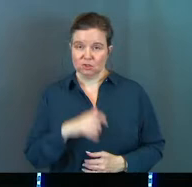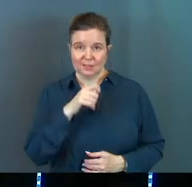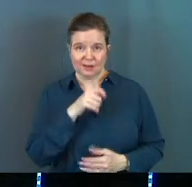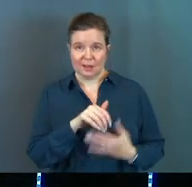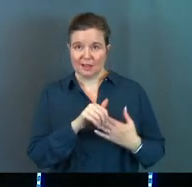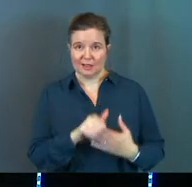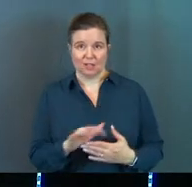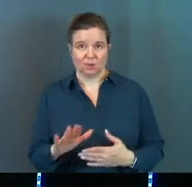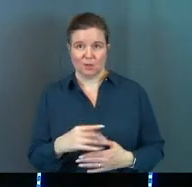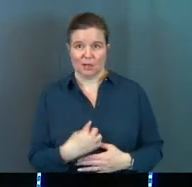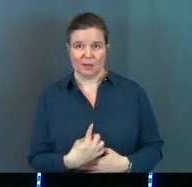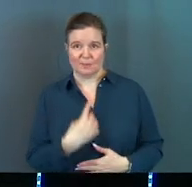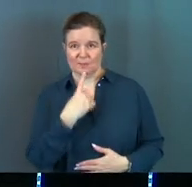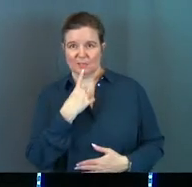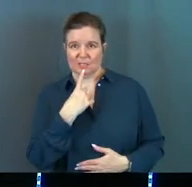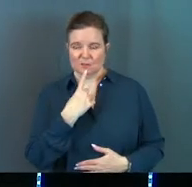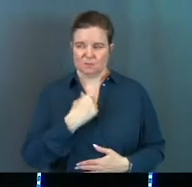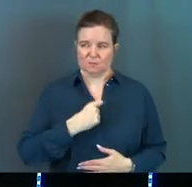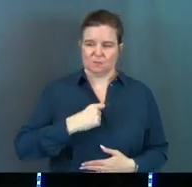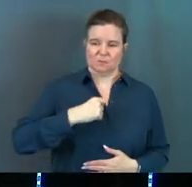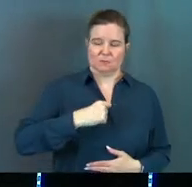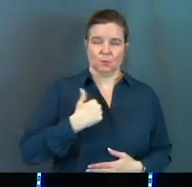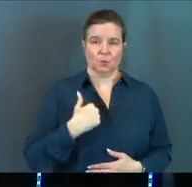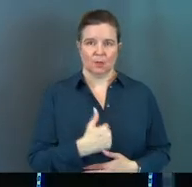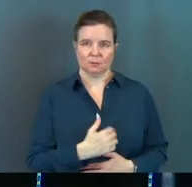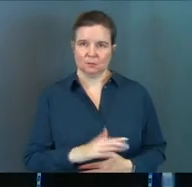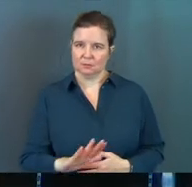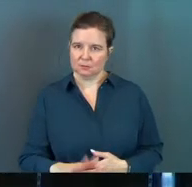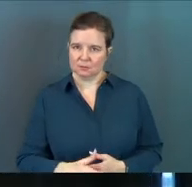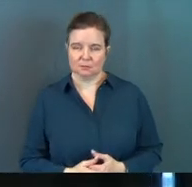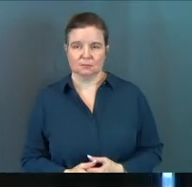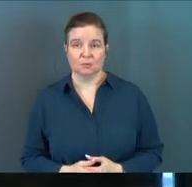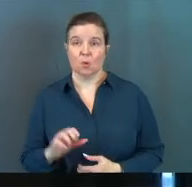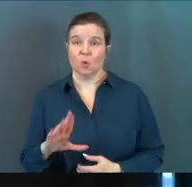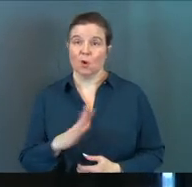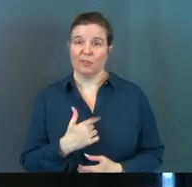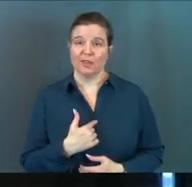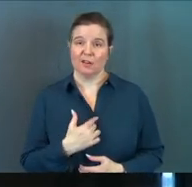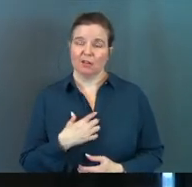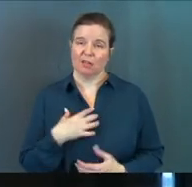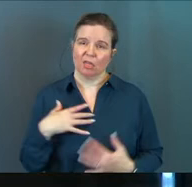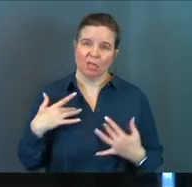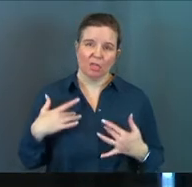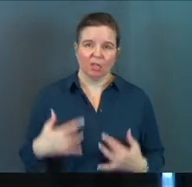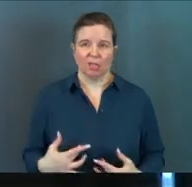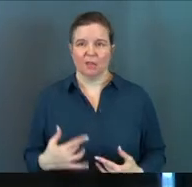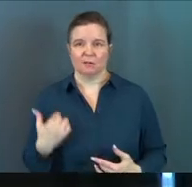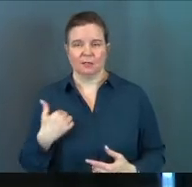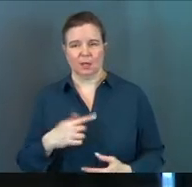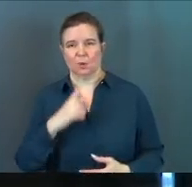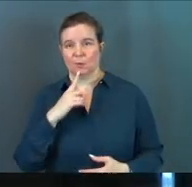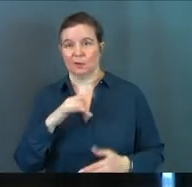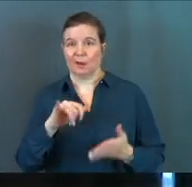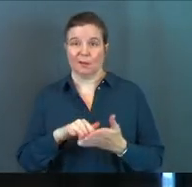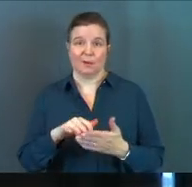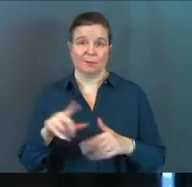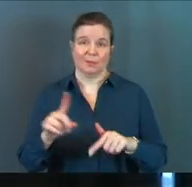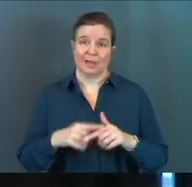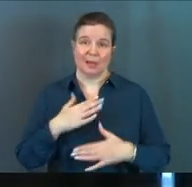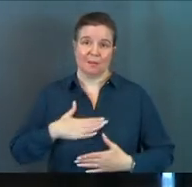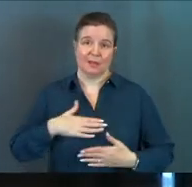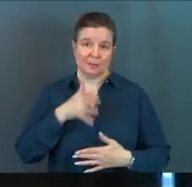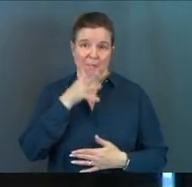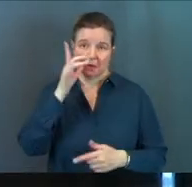not lead to their bitter posture toward us. Or their discouragement that we are impossible to please.